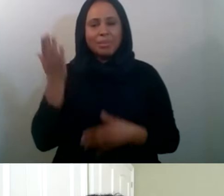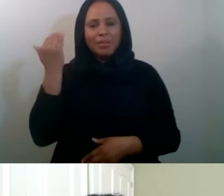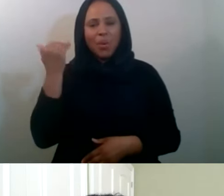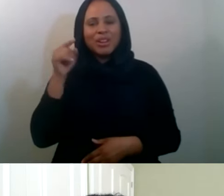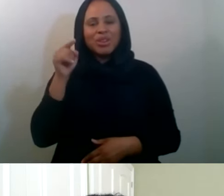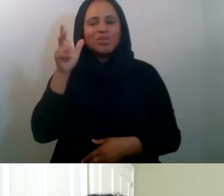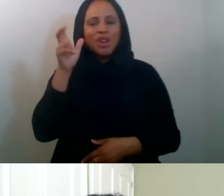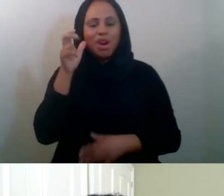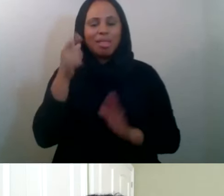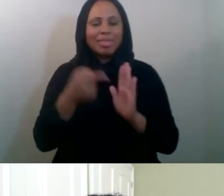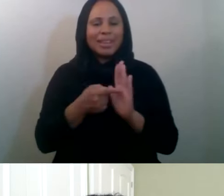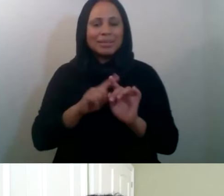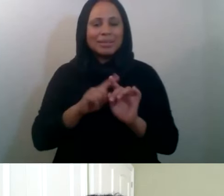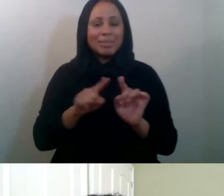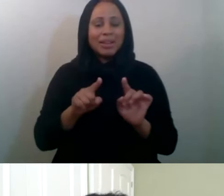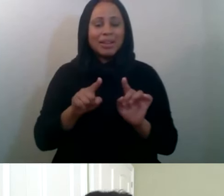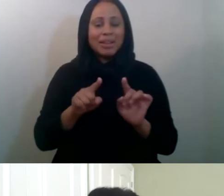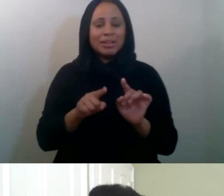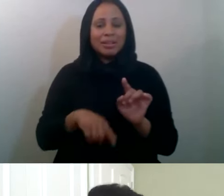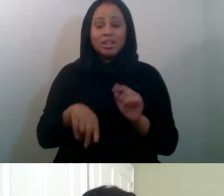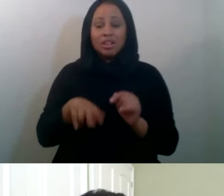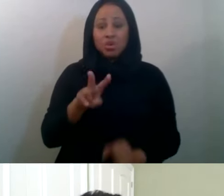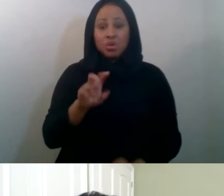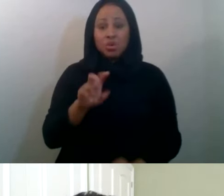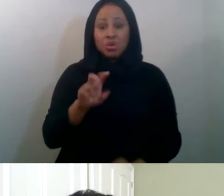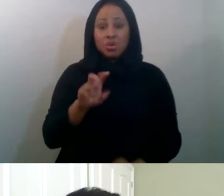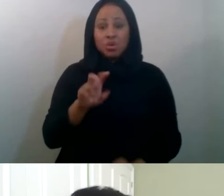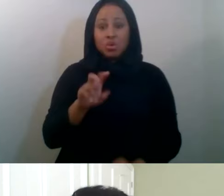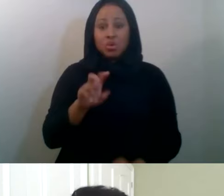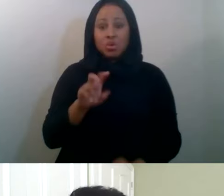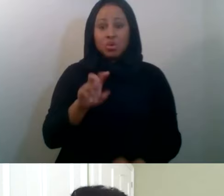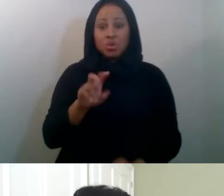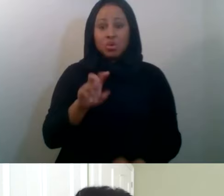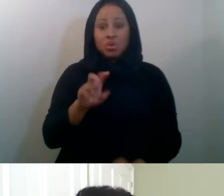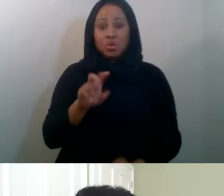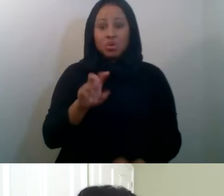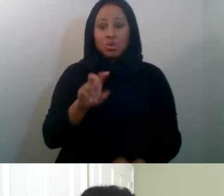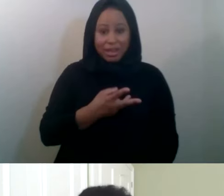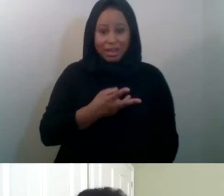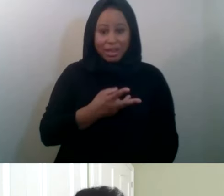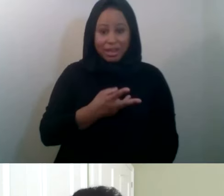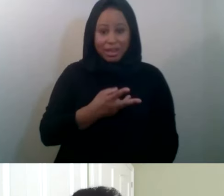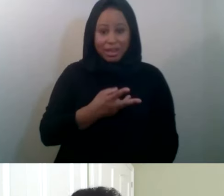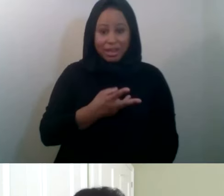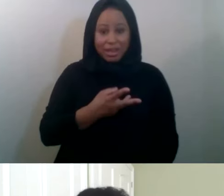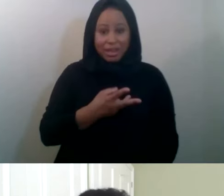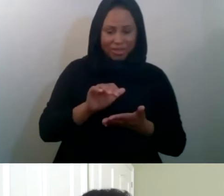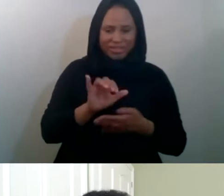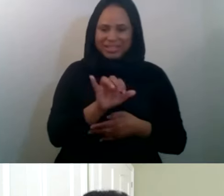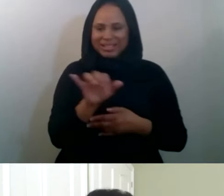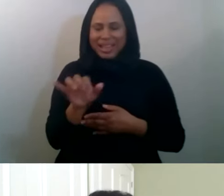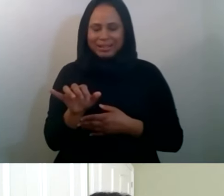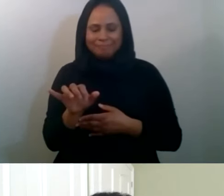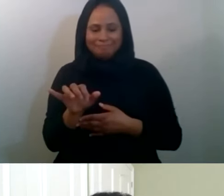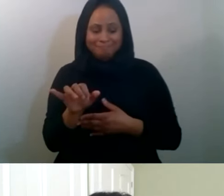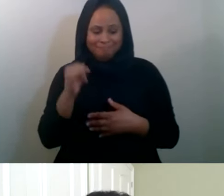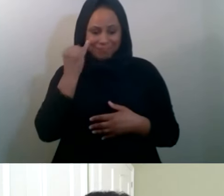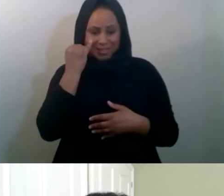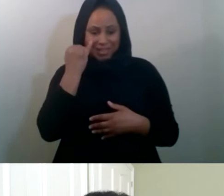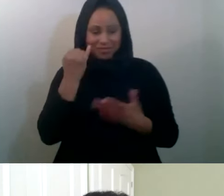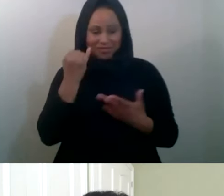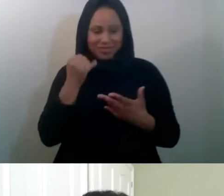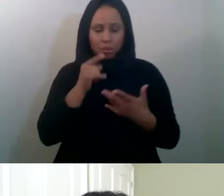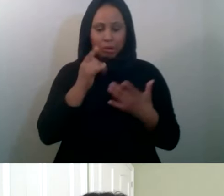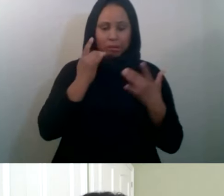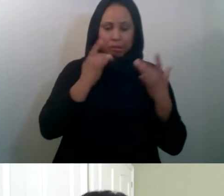but that the zakat, the 2.5% that we pay on, on, on, on wealth is like the charity of the miserly, right? That's kind of like